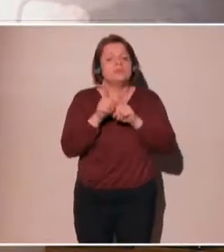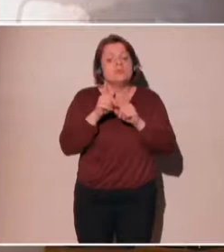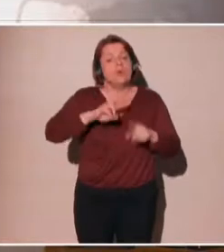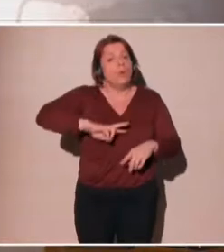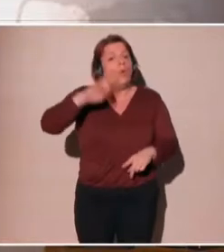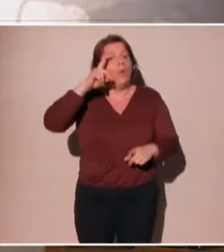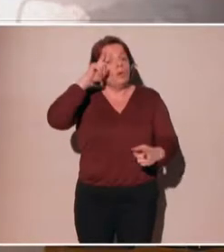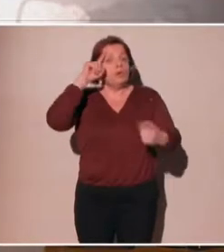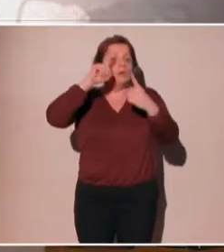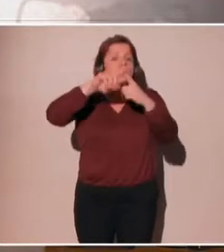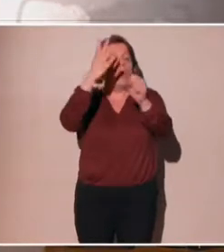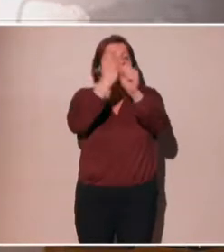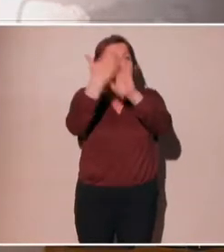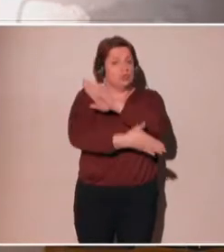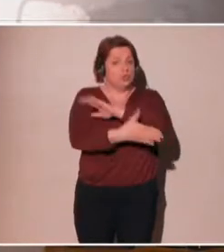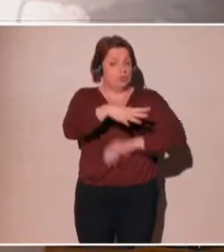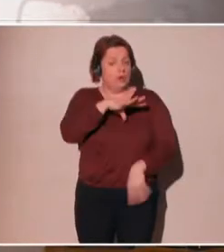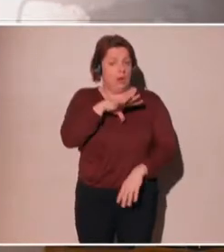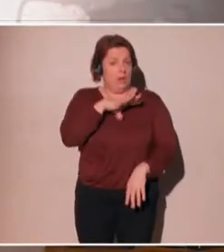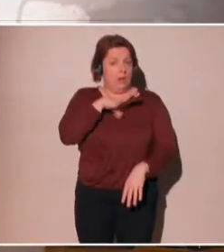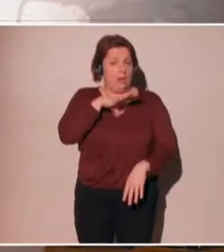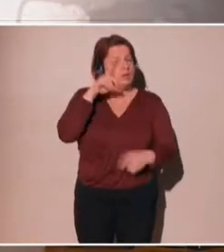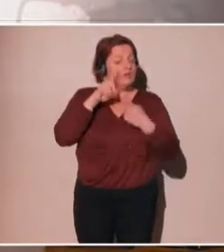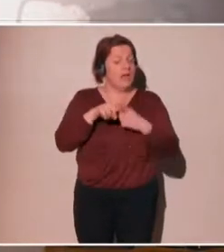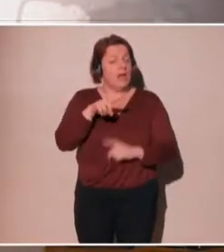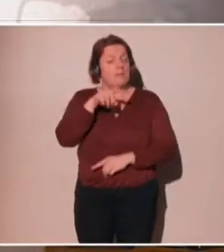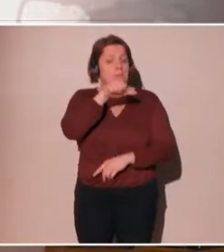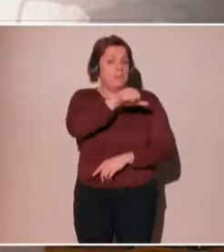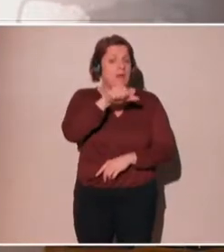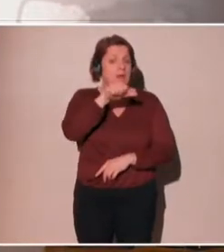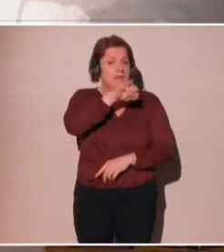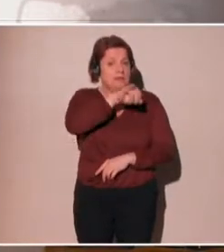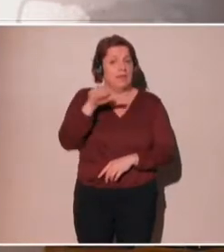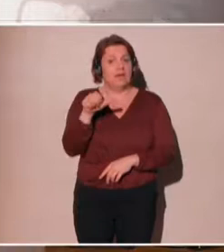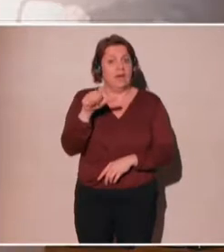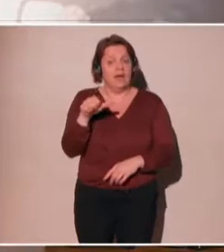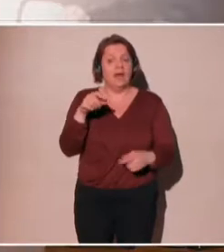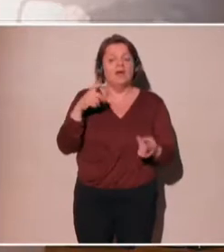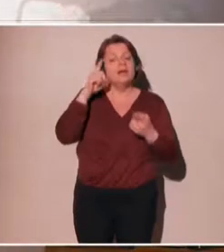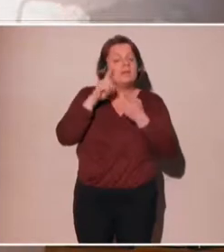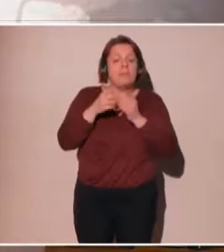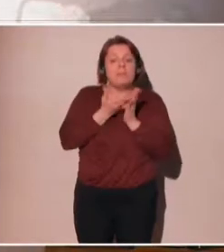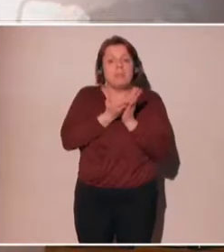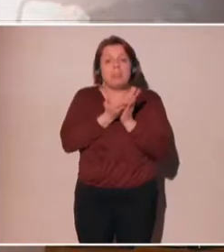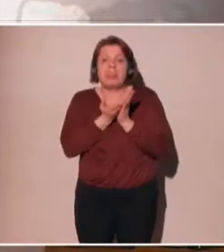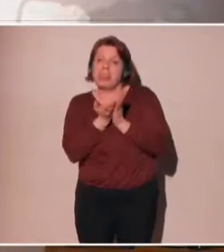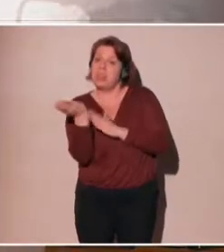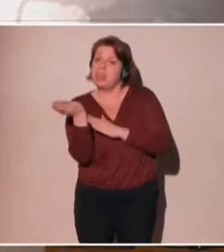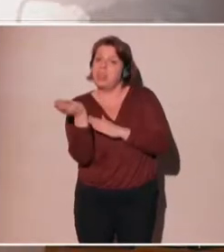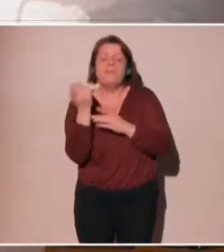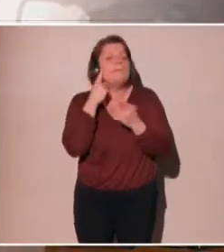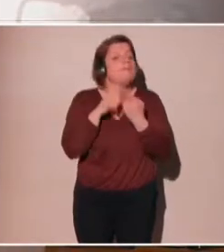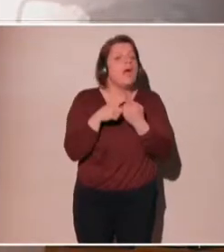well when you're dealing with artificial intelligence. I mentioned this earlier on. Kathy O'Neill talked about this,